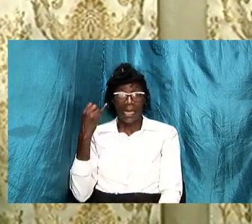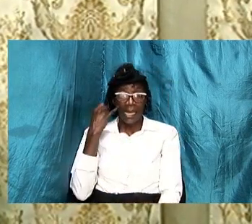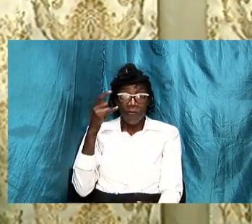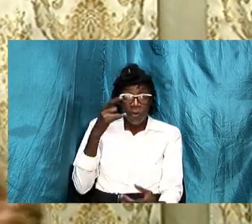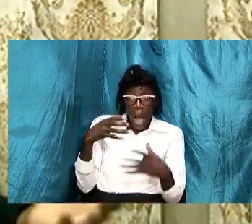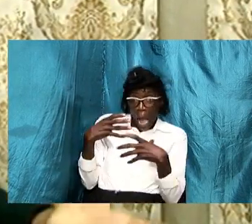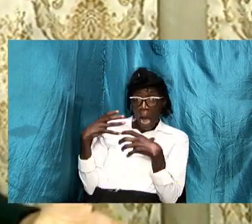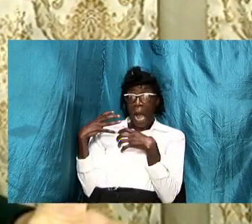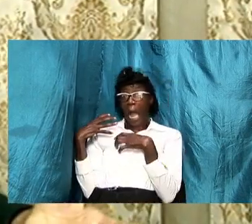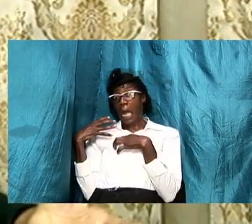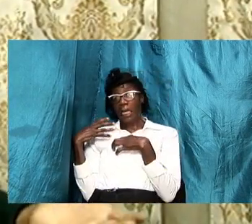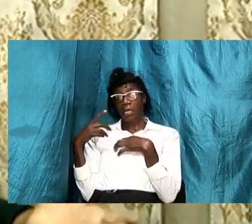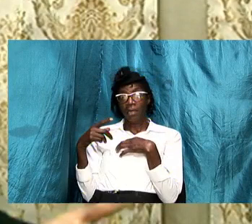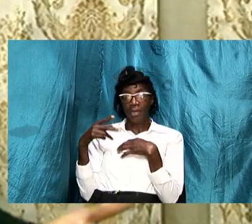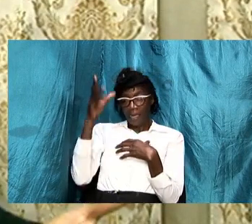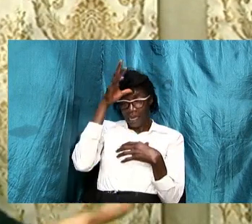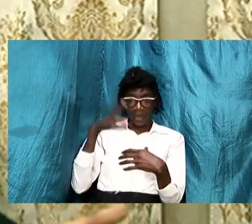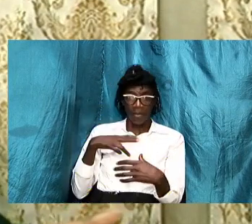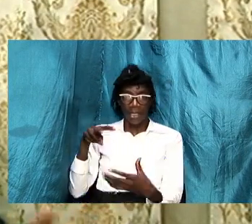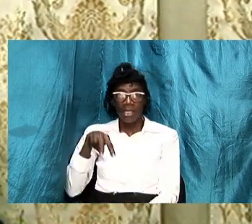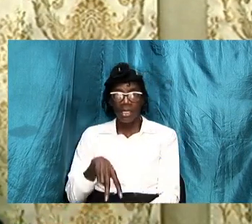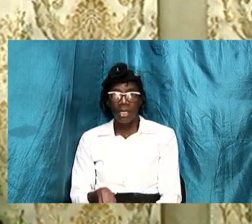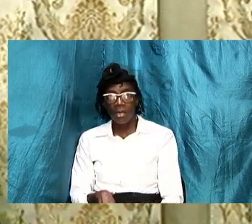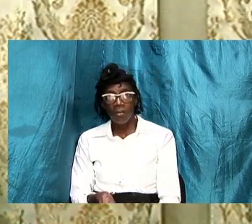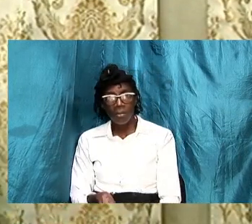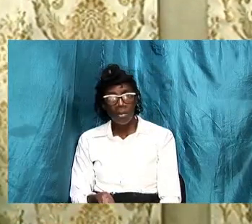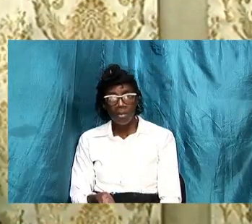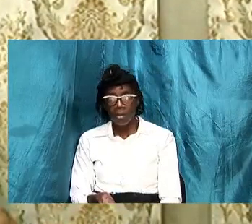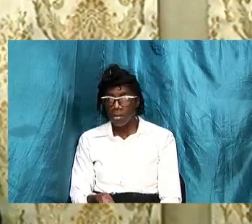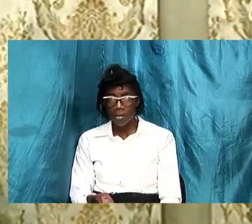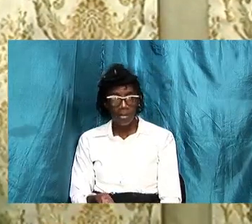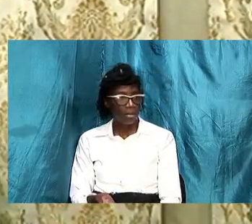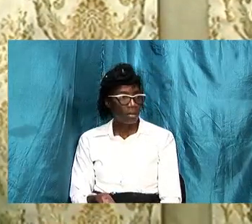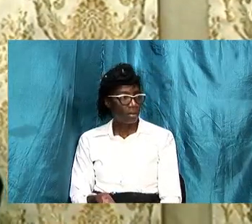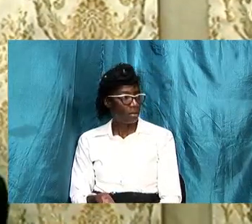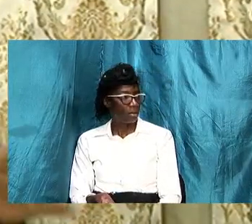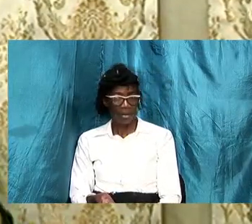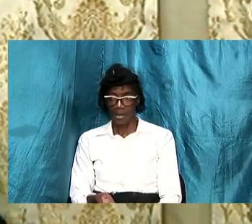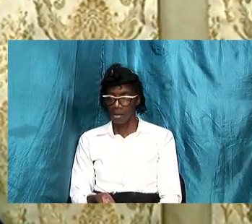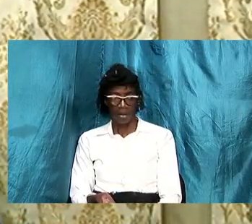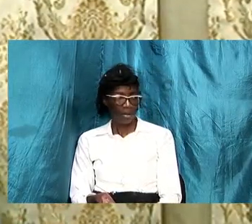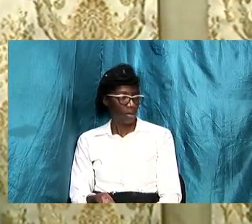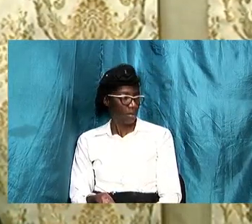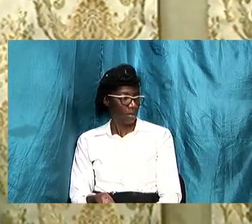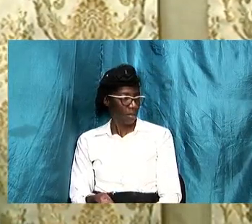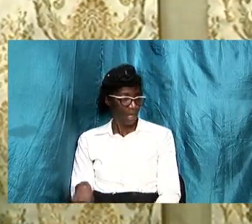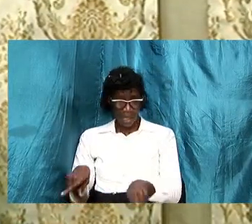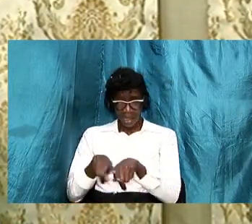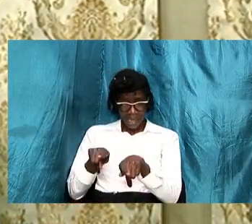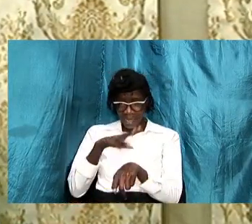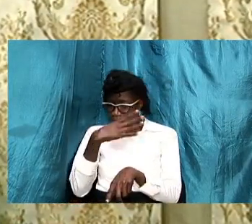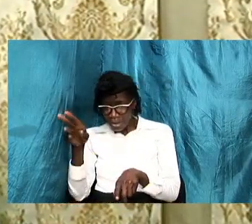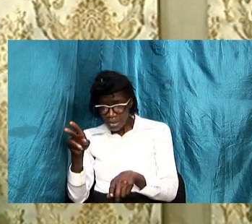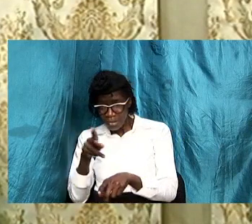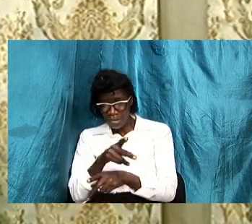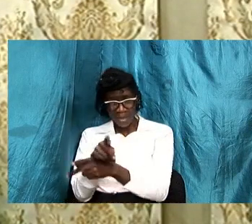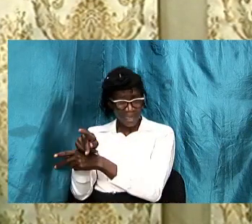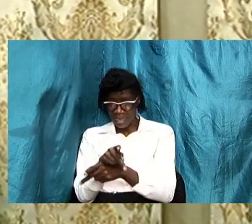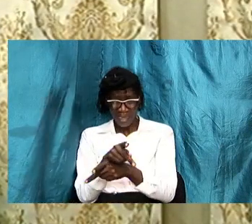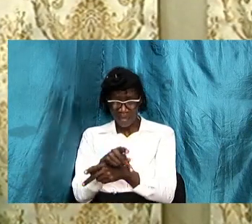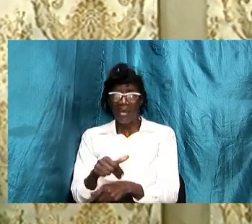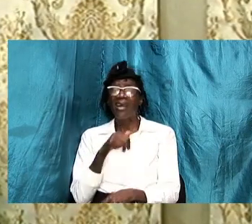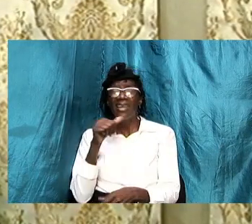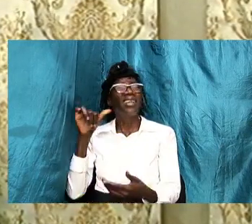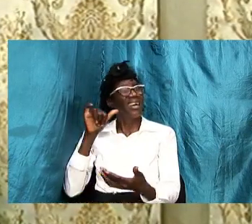and seem to be nonchalant as if he doesn't care it's not that he doesn't care